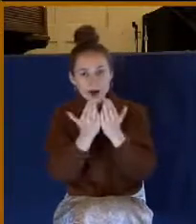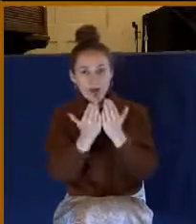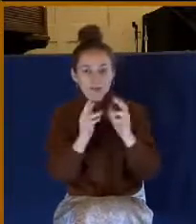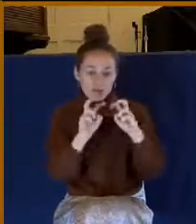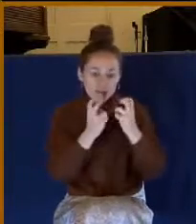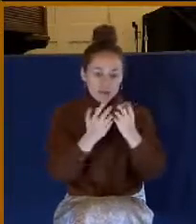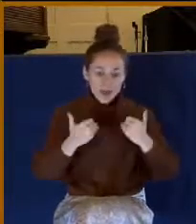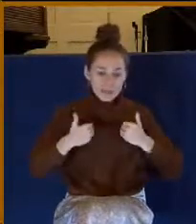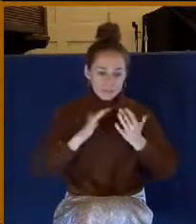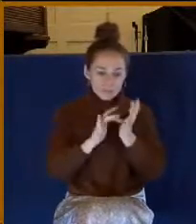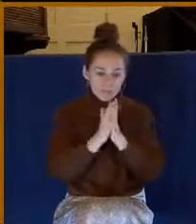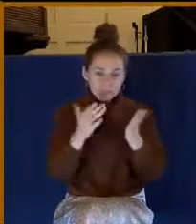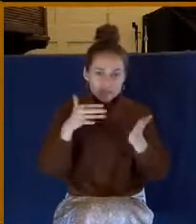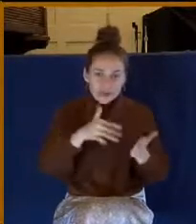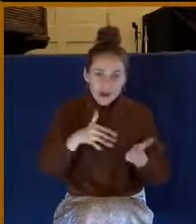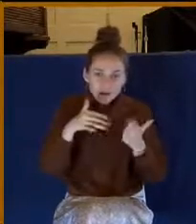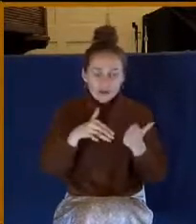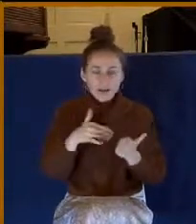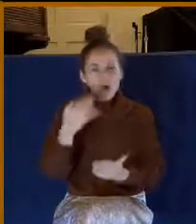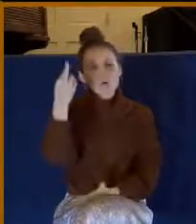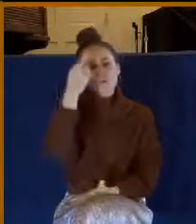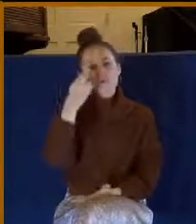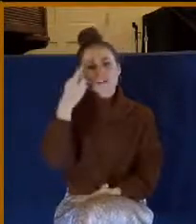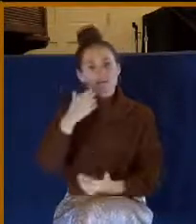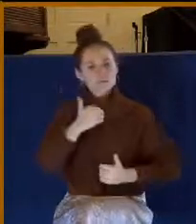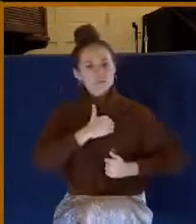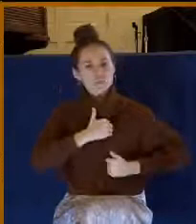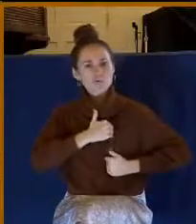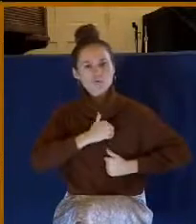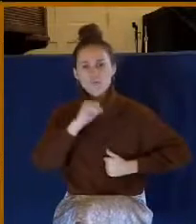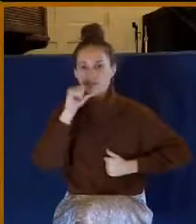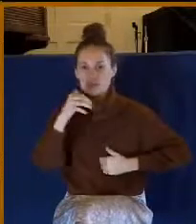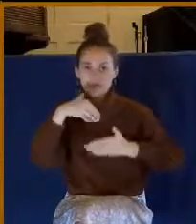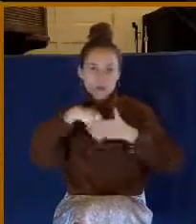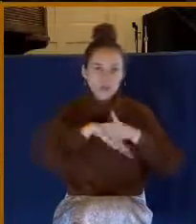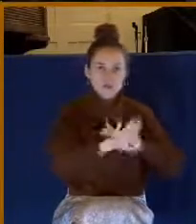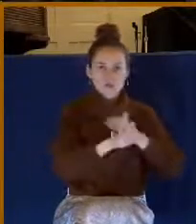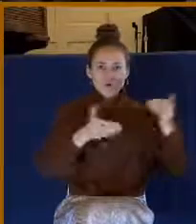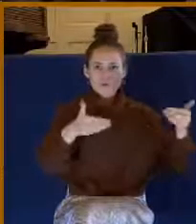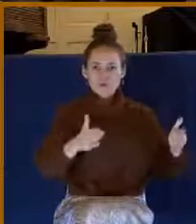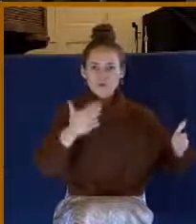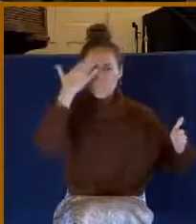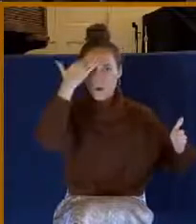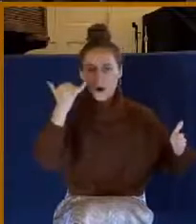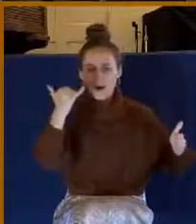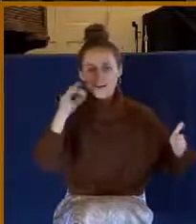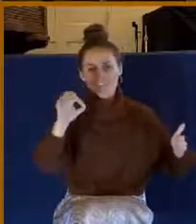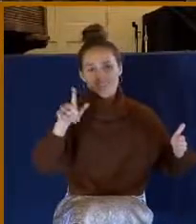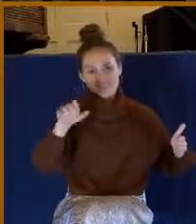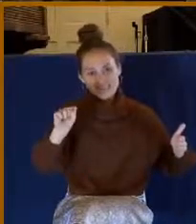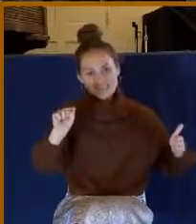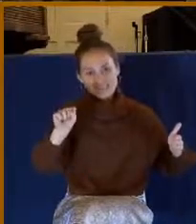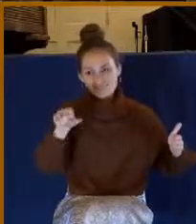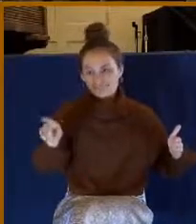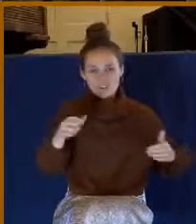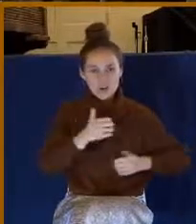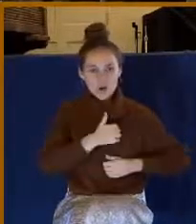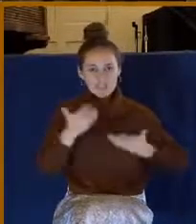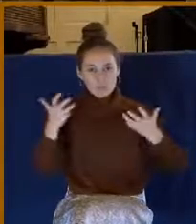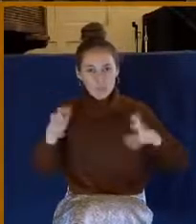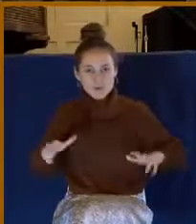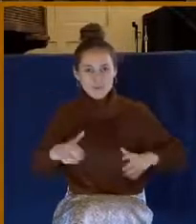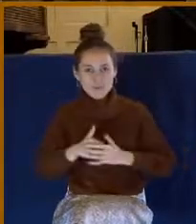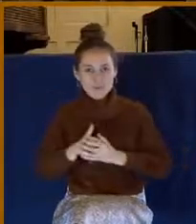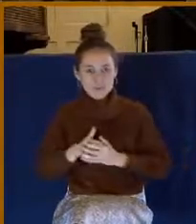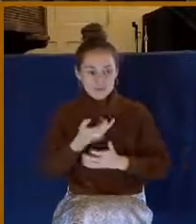And they later found out the reason the guards didn't go into their barracks is because of the fleas. So Corrie Timboon said,